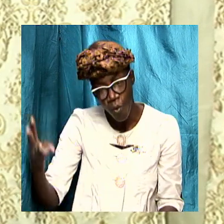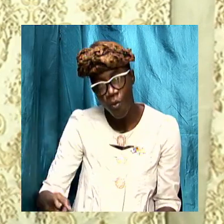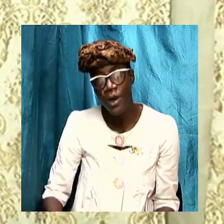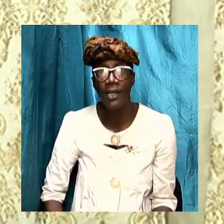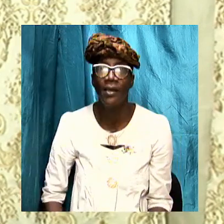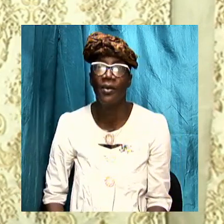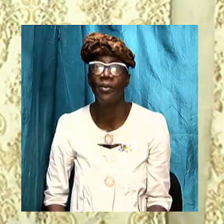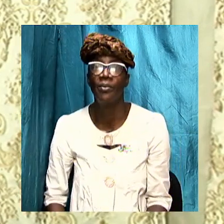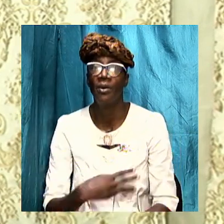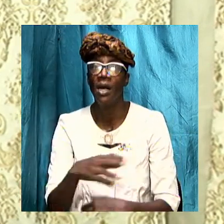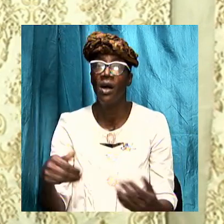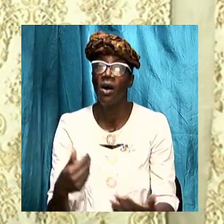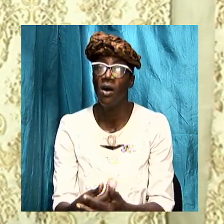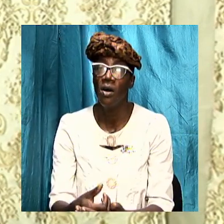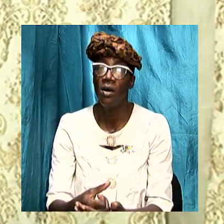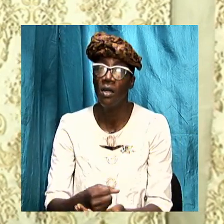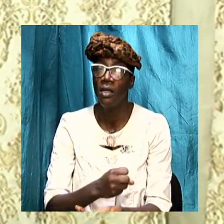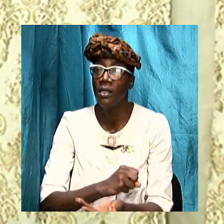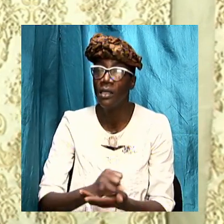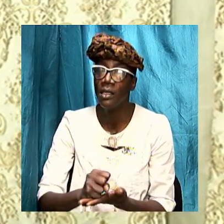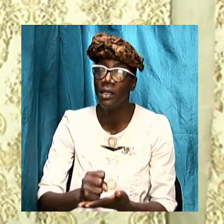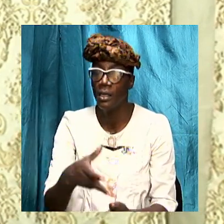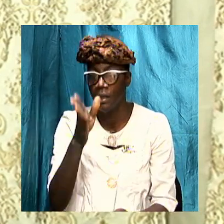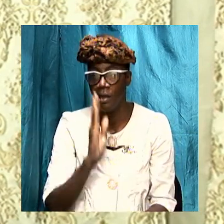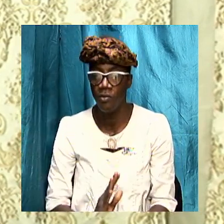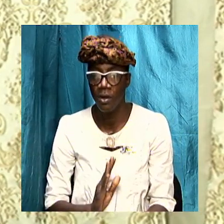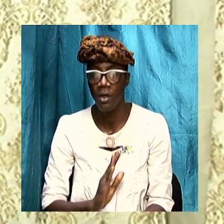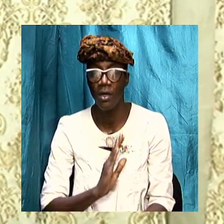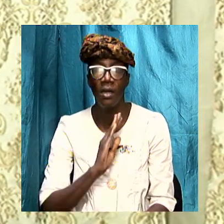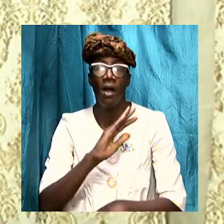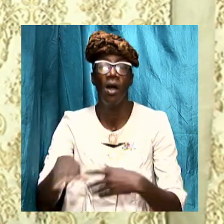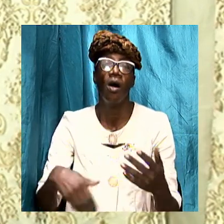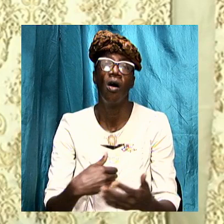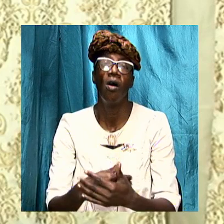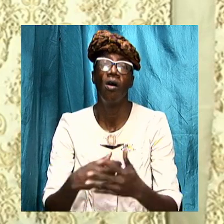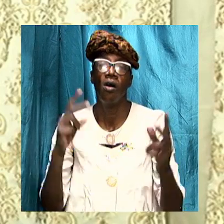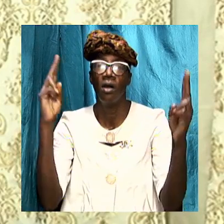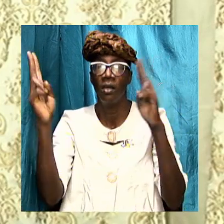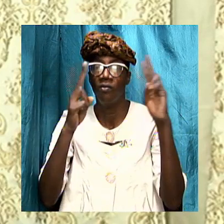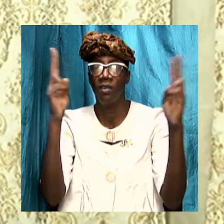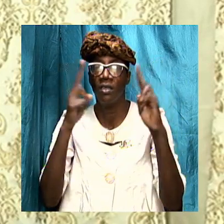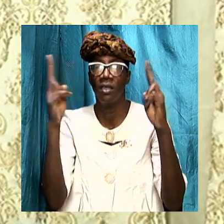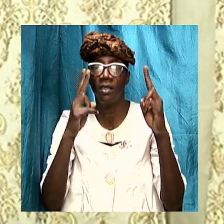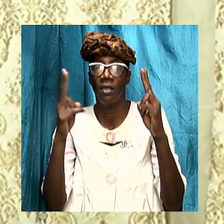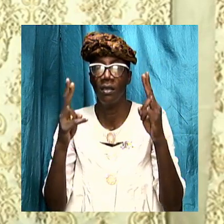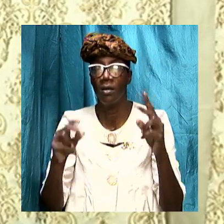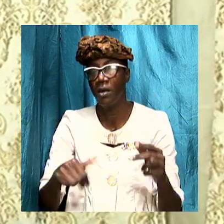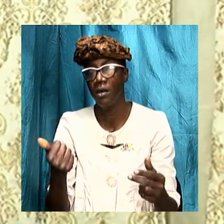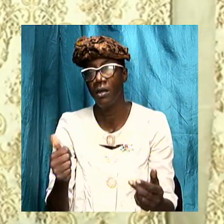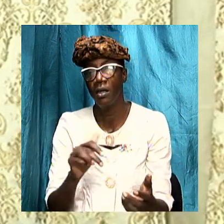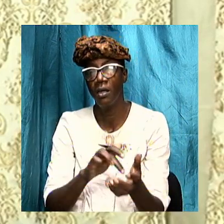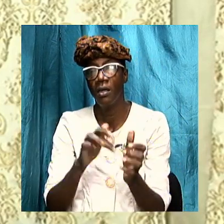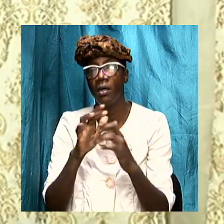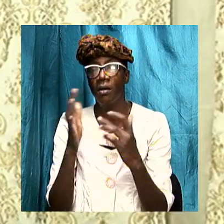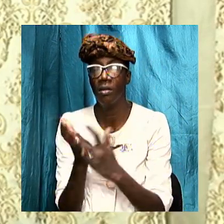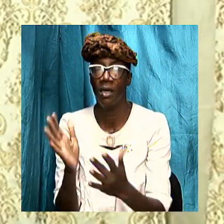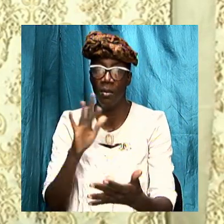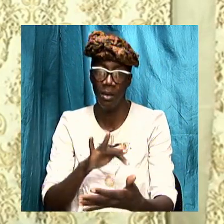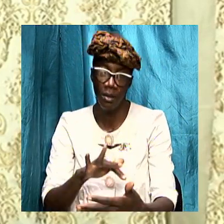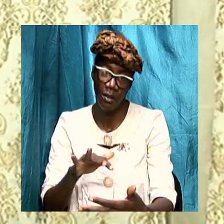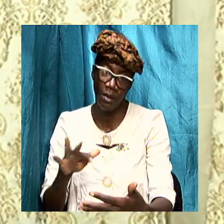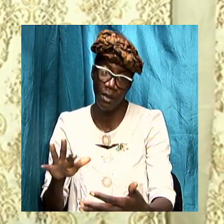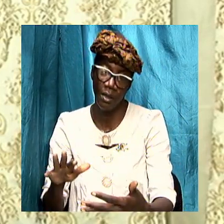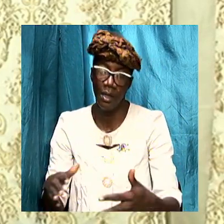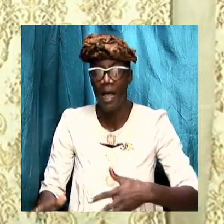all the saints of God all our visitors to another Bible study we're happy